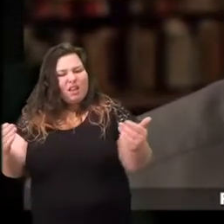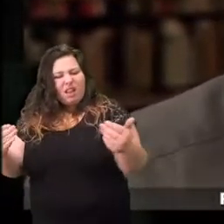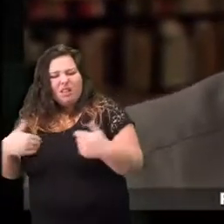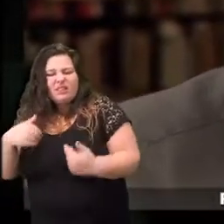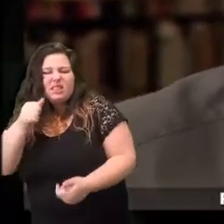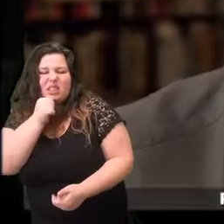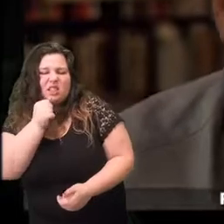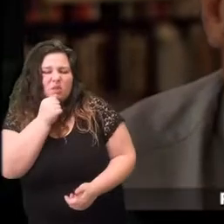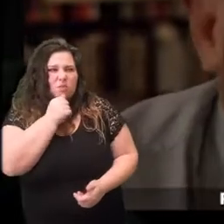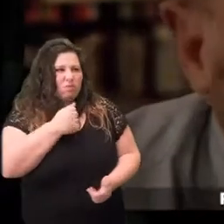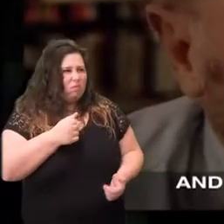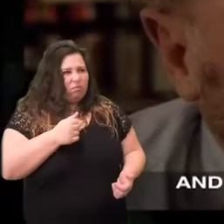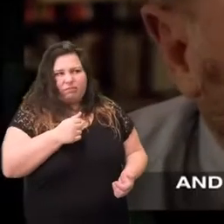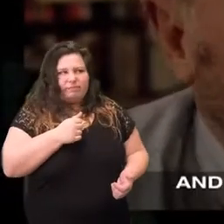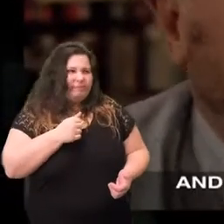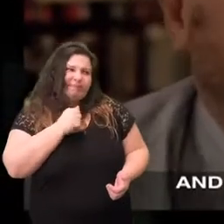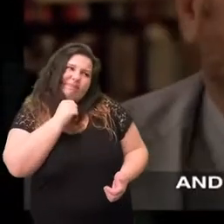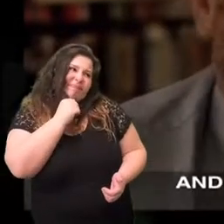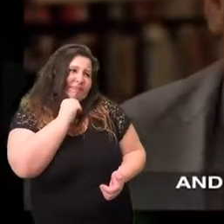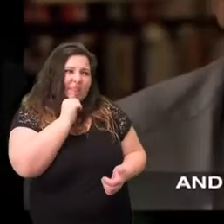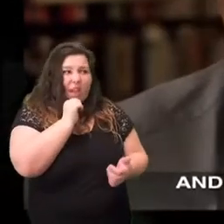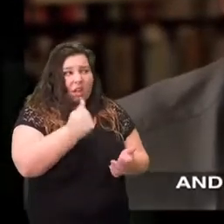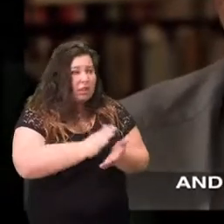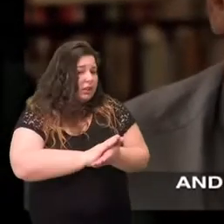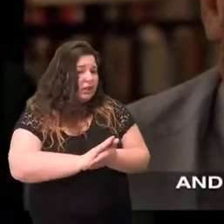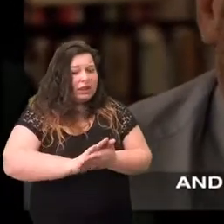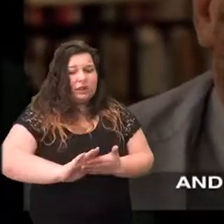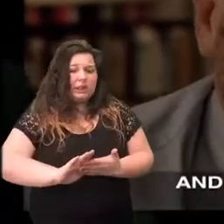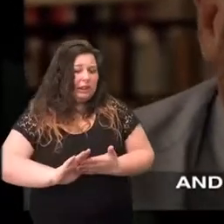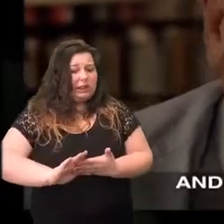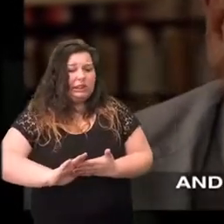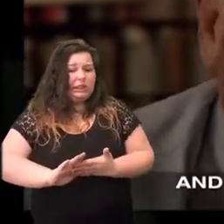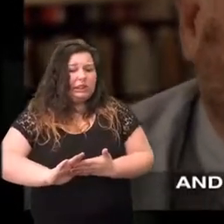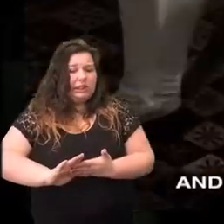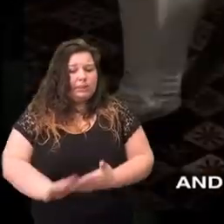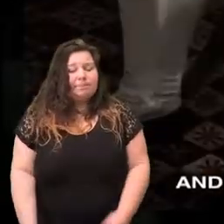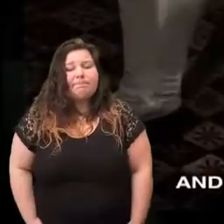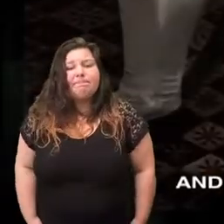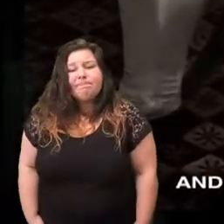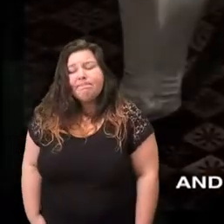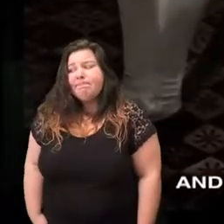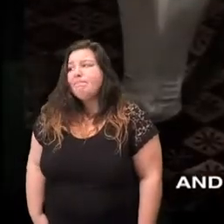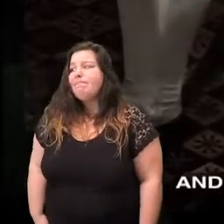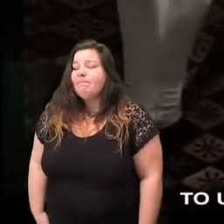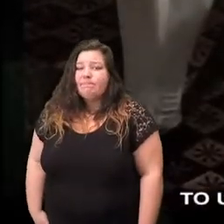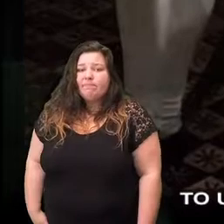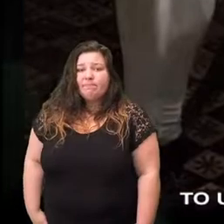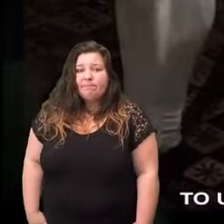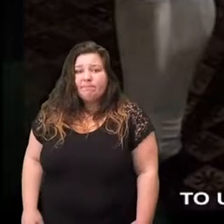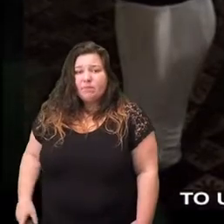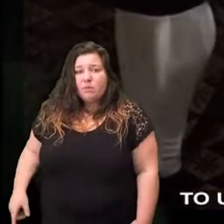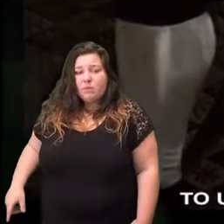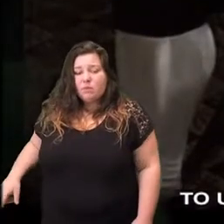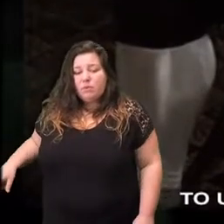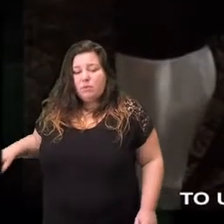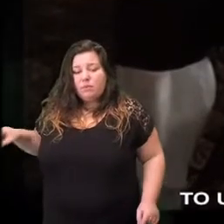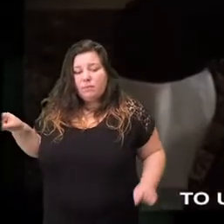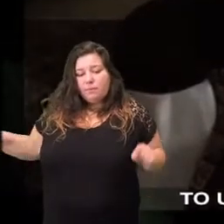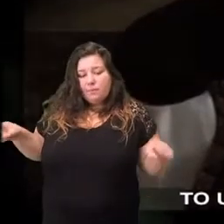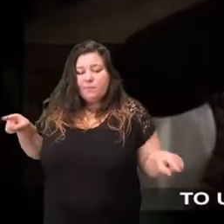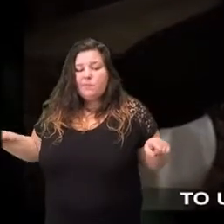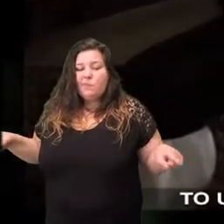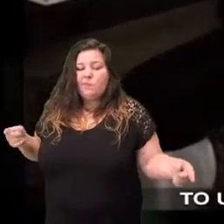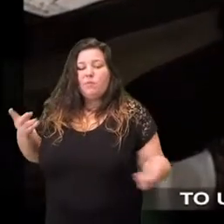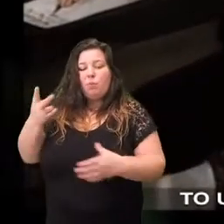and not open and not very genteel kind of crabbed to